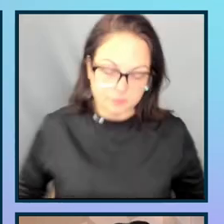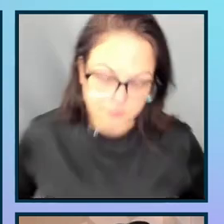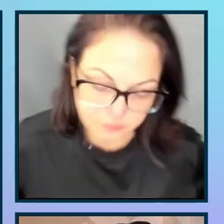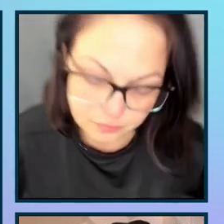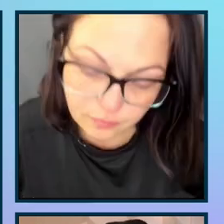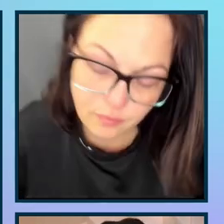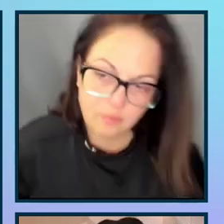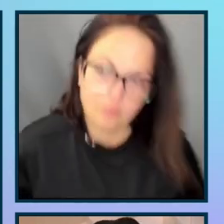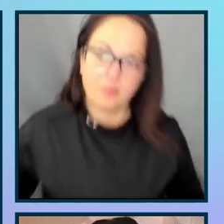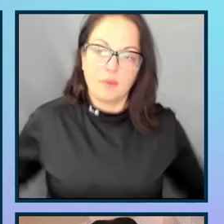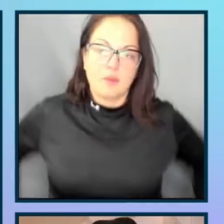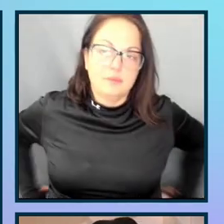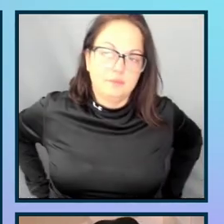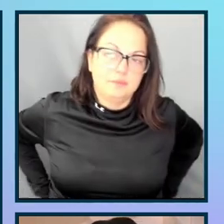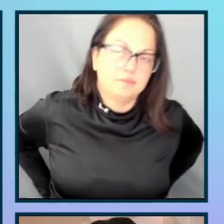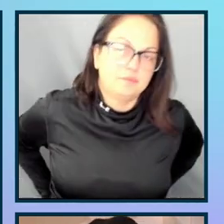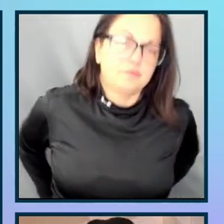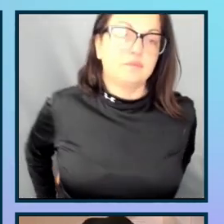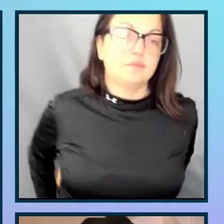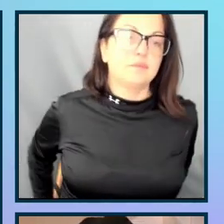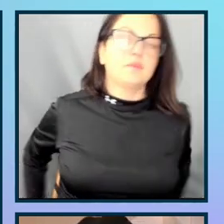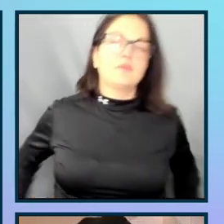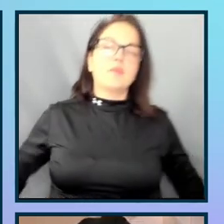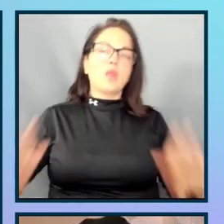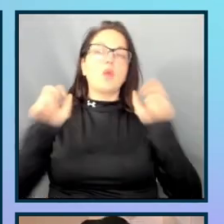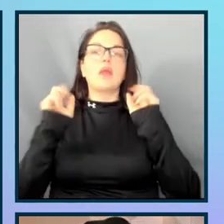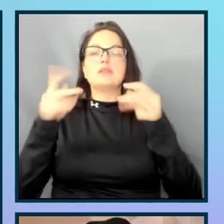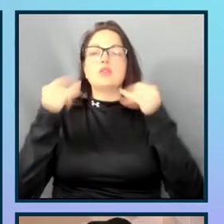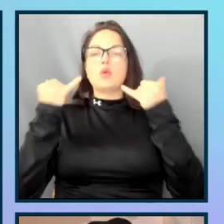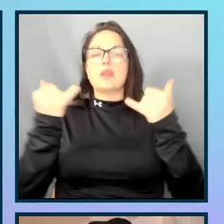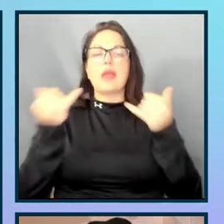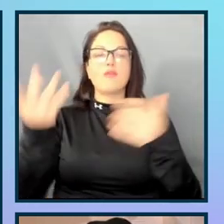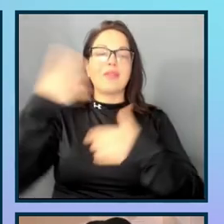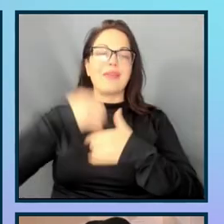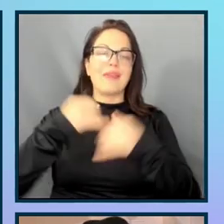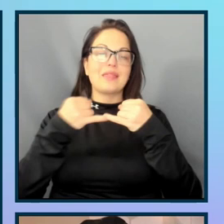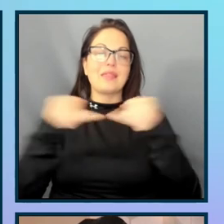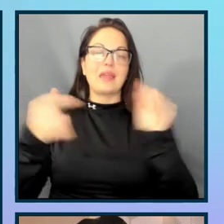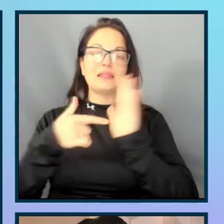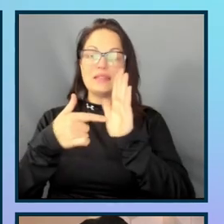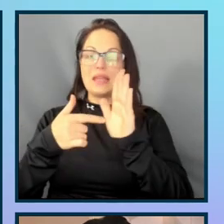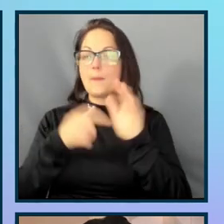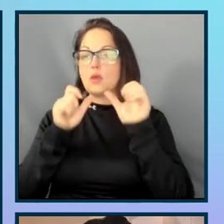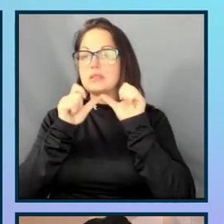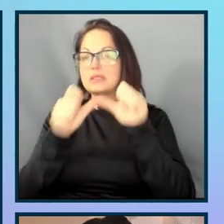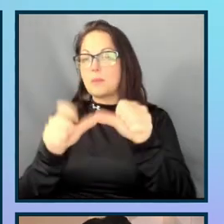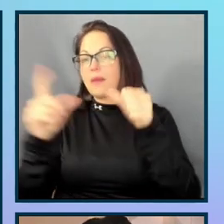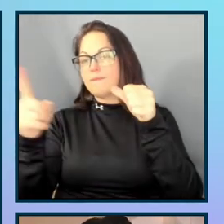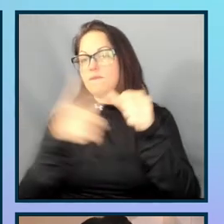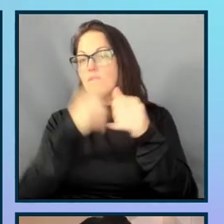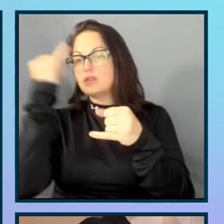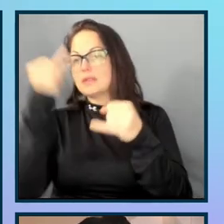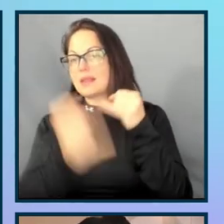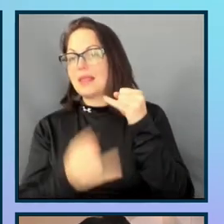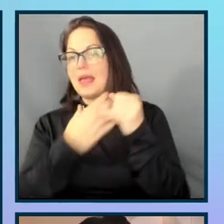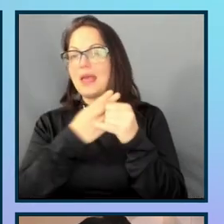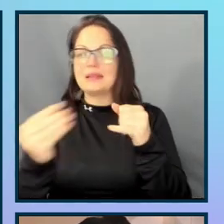that in-line example where I have the instructions inside the label. Voice name first and last, edit text. Voice